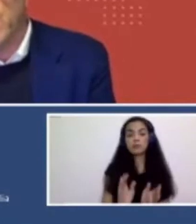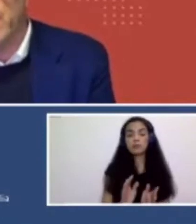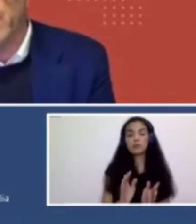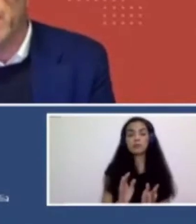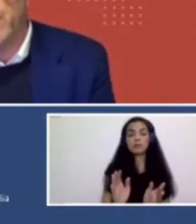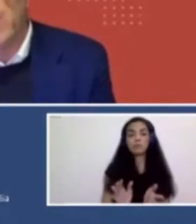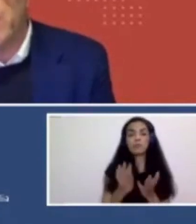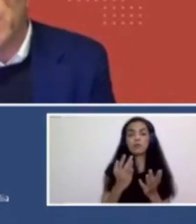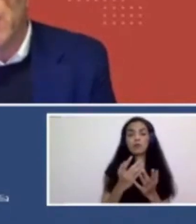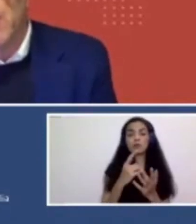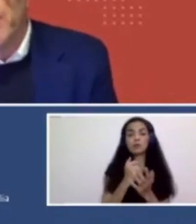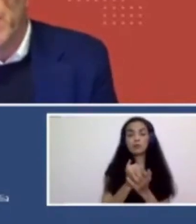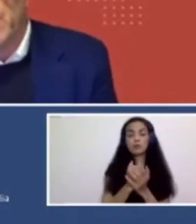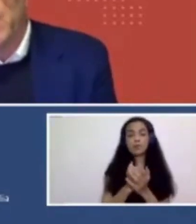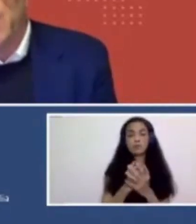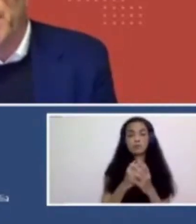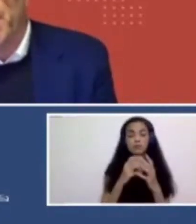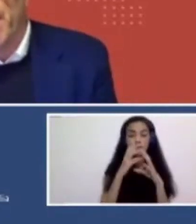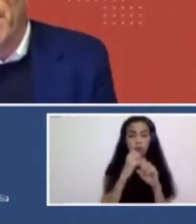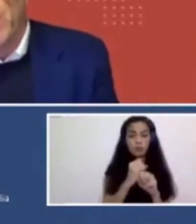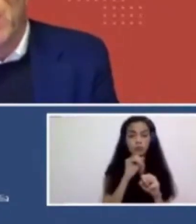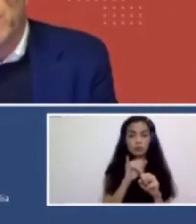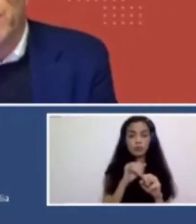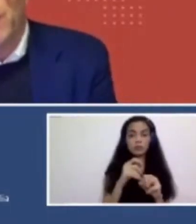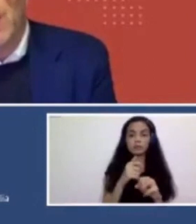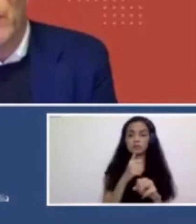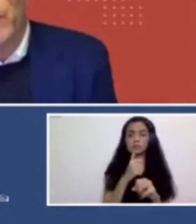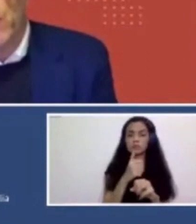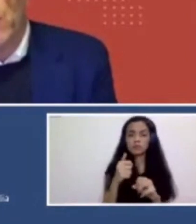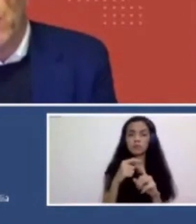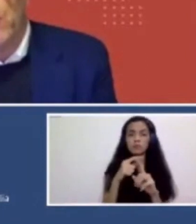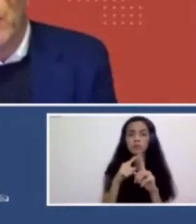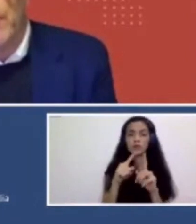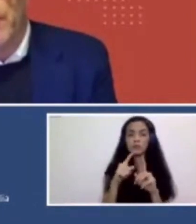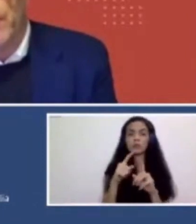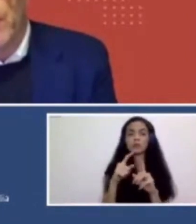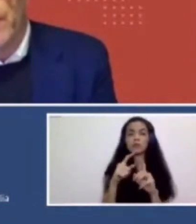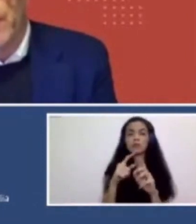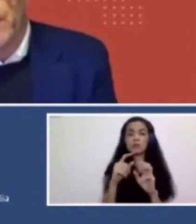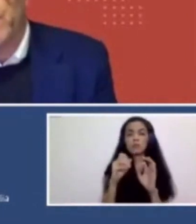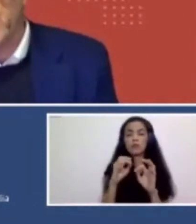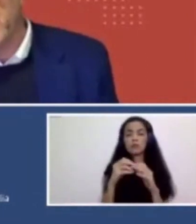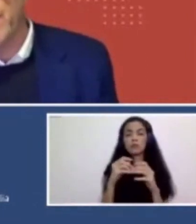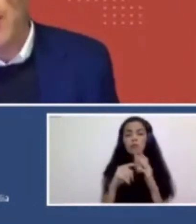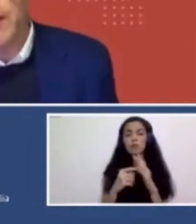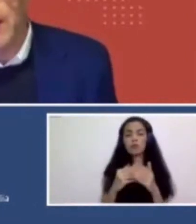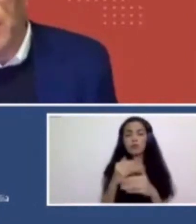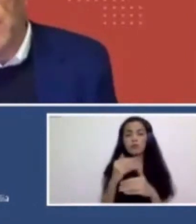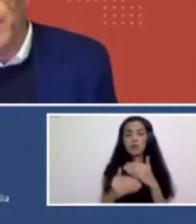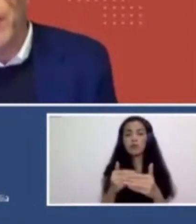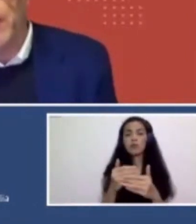of staff that were working intensively in this space. But, um, increasingly as we've gone on, we're, we're very interested in